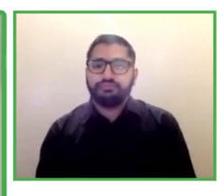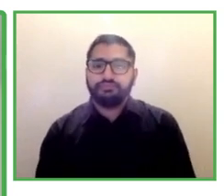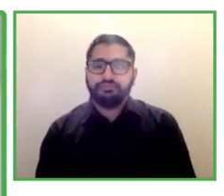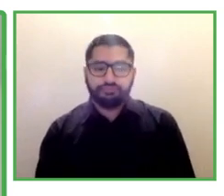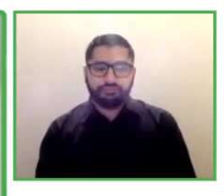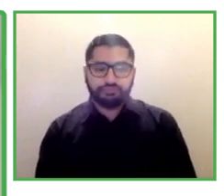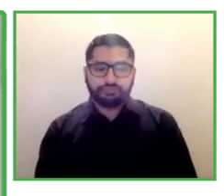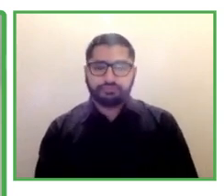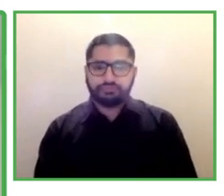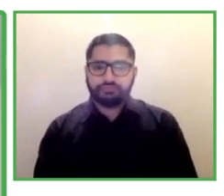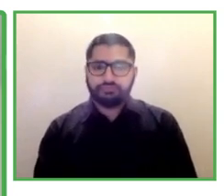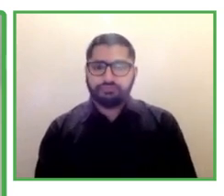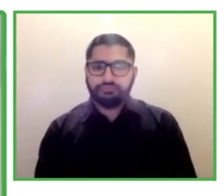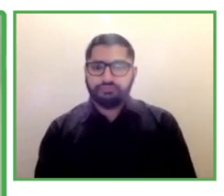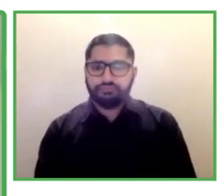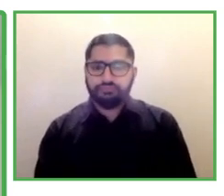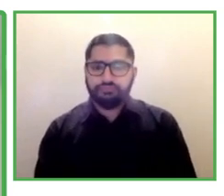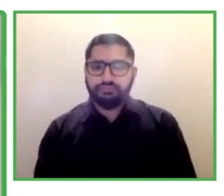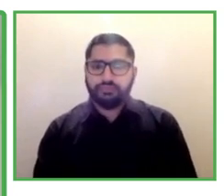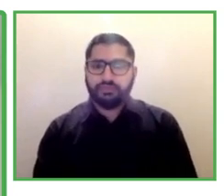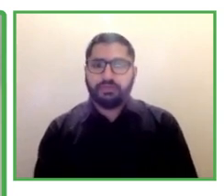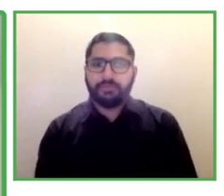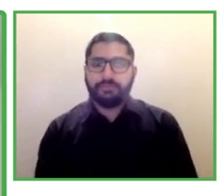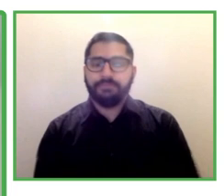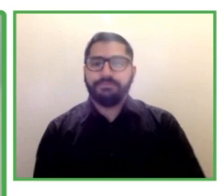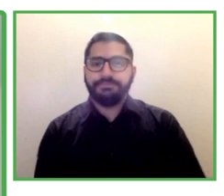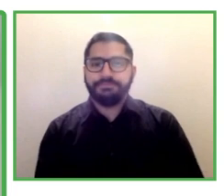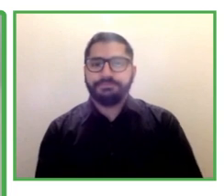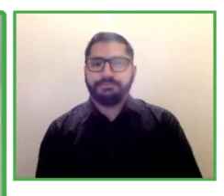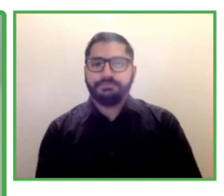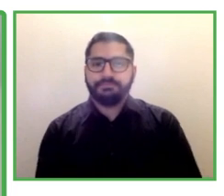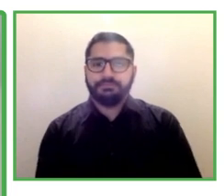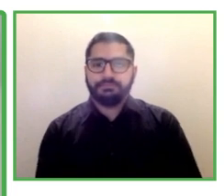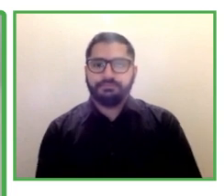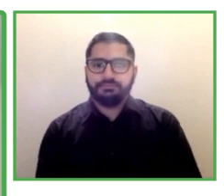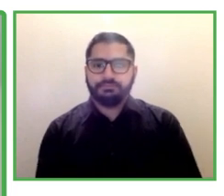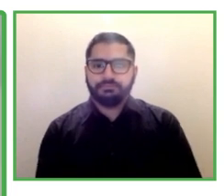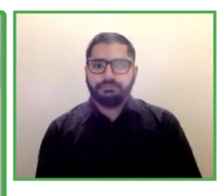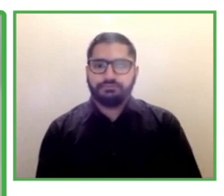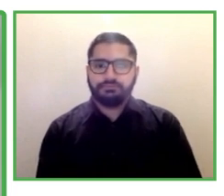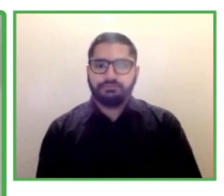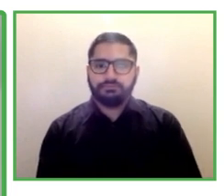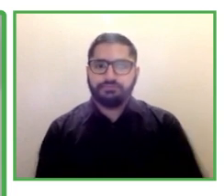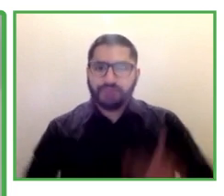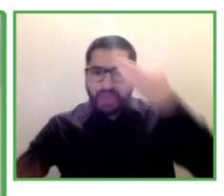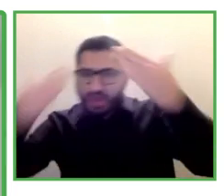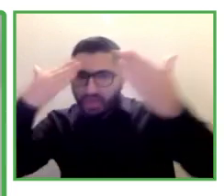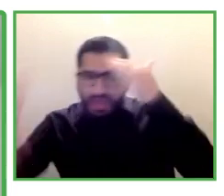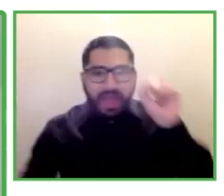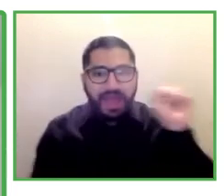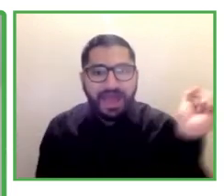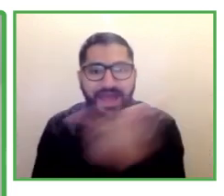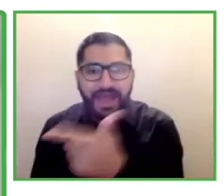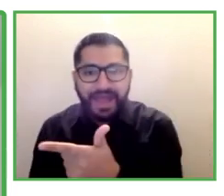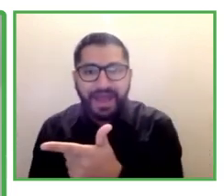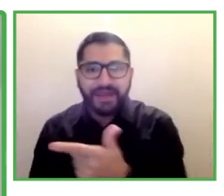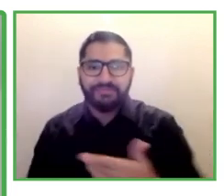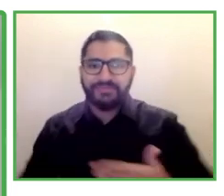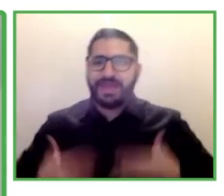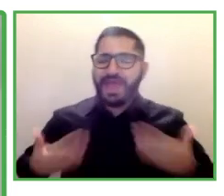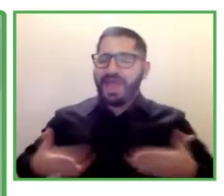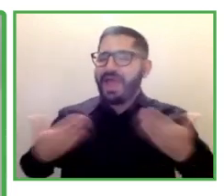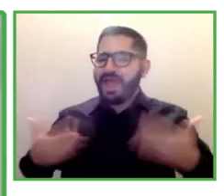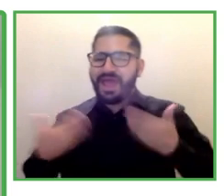Hello there to everyone, and I'm so, so happy and thankful for being asked to be here today at the